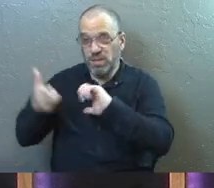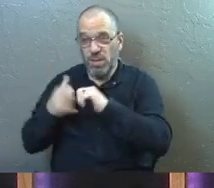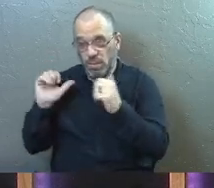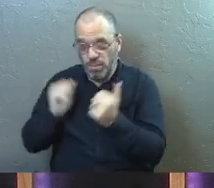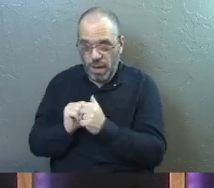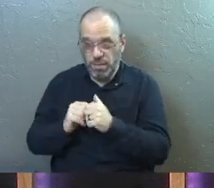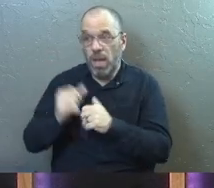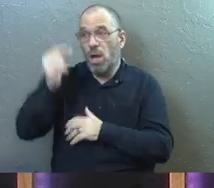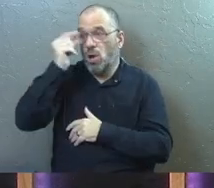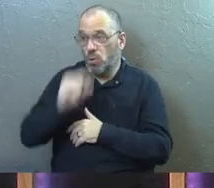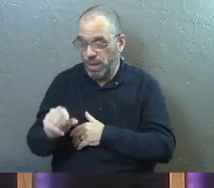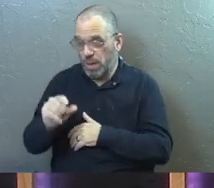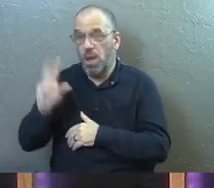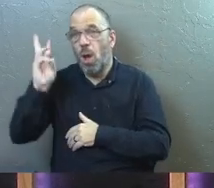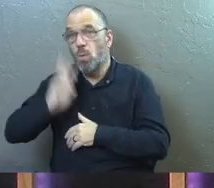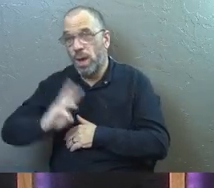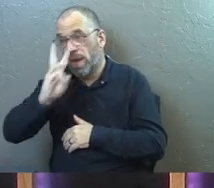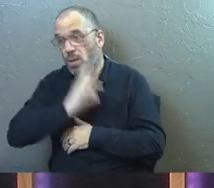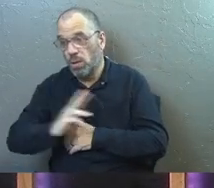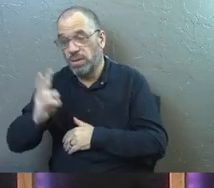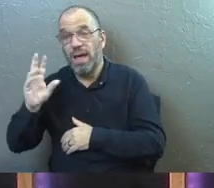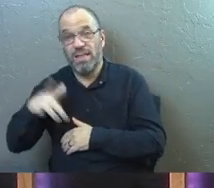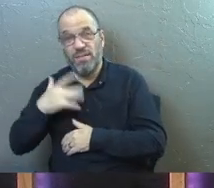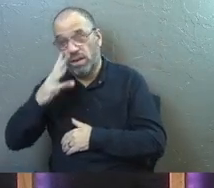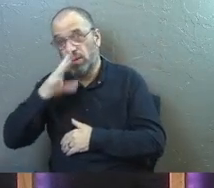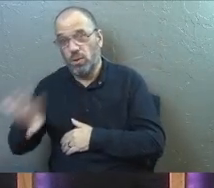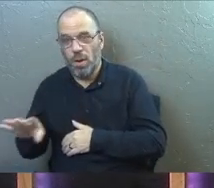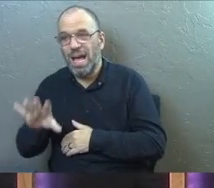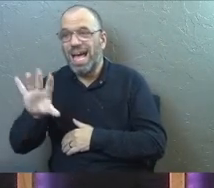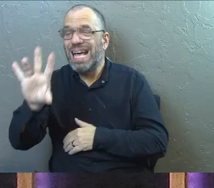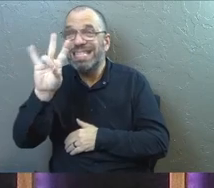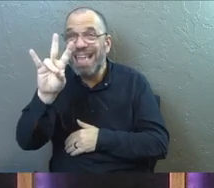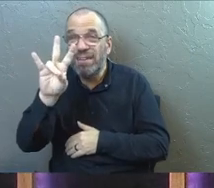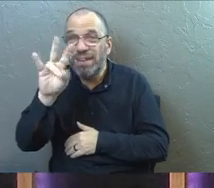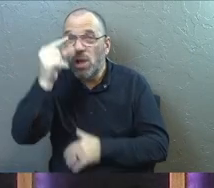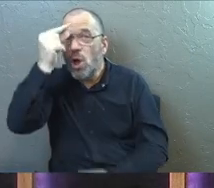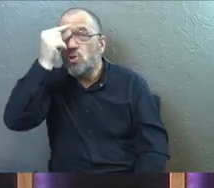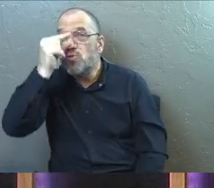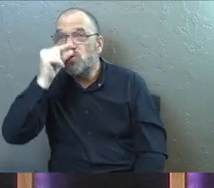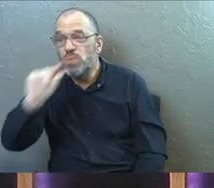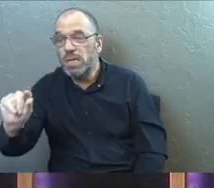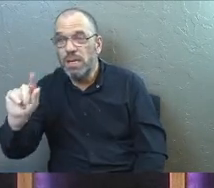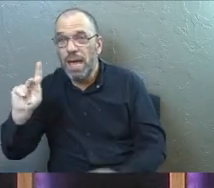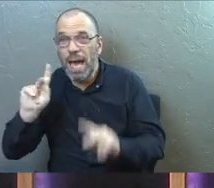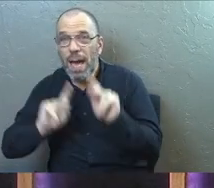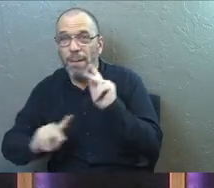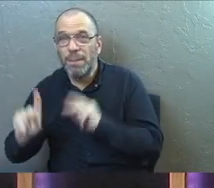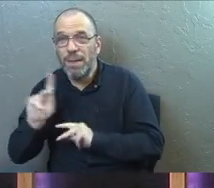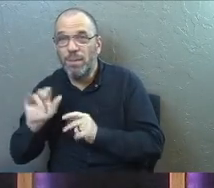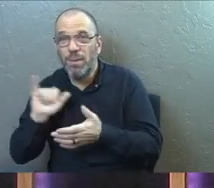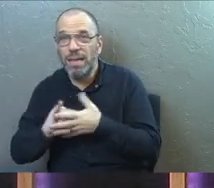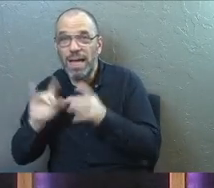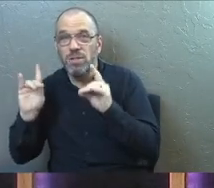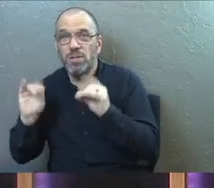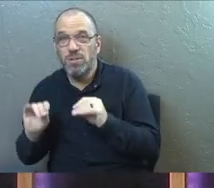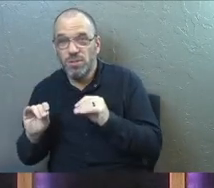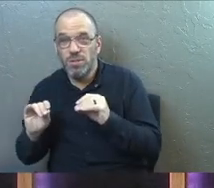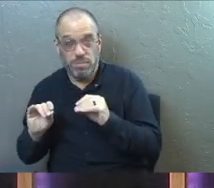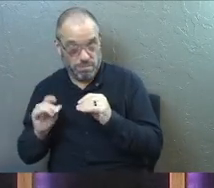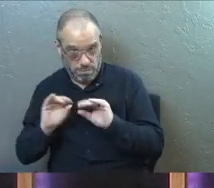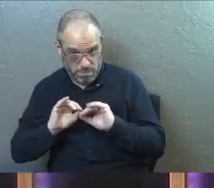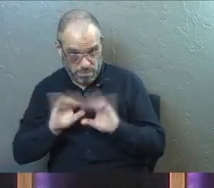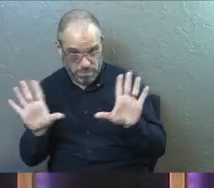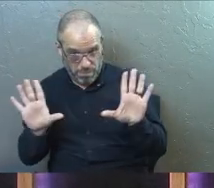problem where Greek-speaking widows are getting ignored, they chose seven Greek people to do it. Making